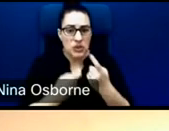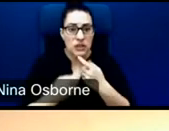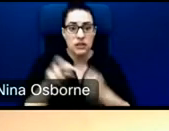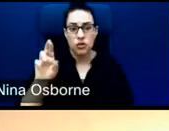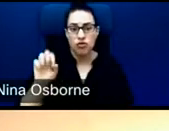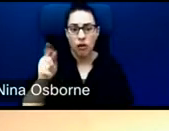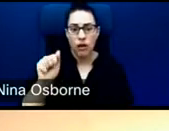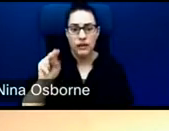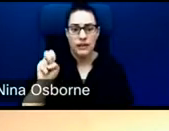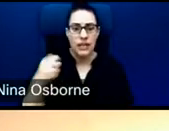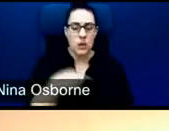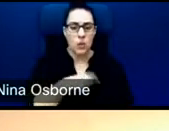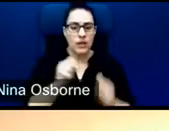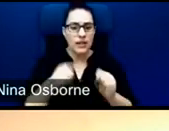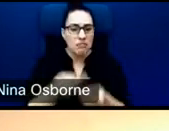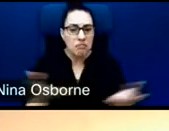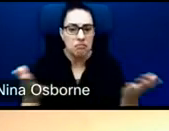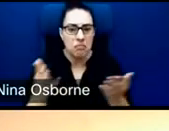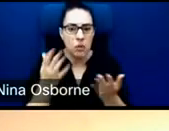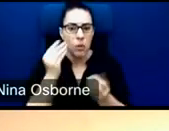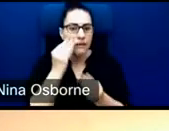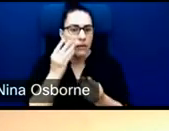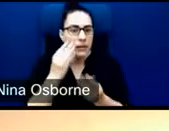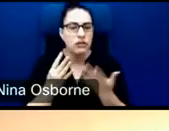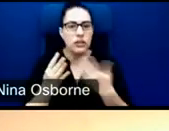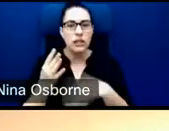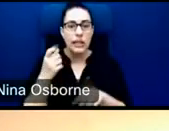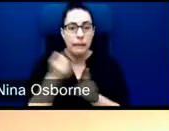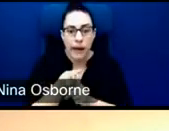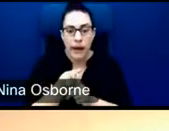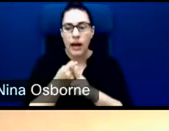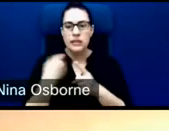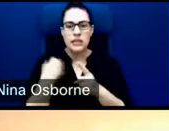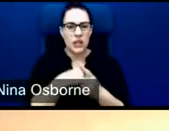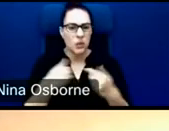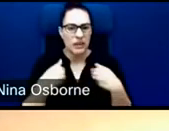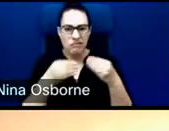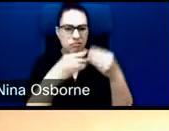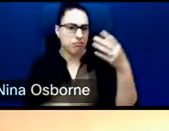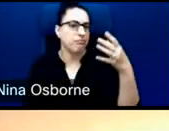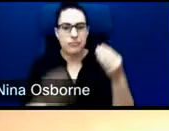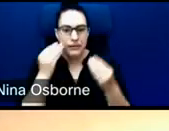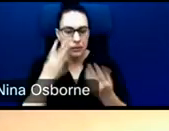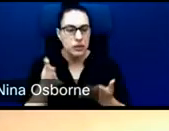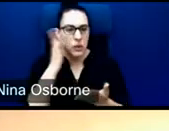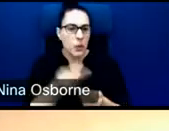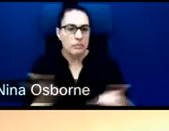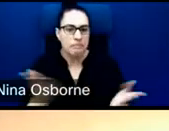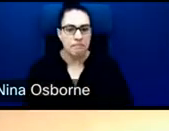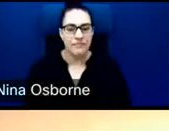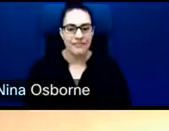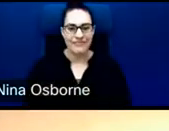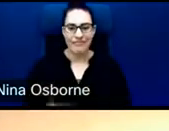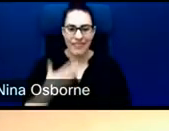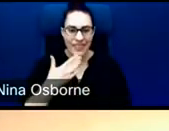partners, all that as well. There's been a lot written and studied on this as well. So if anybody's interested, we'll share that going forward. But thank you.